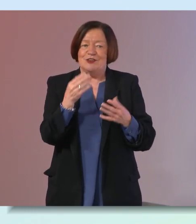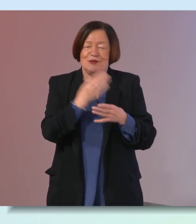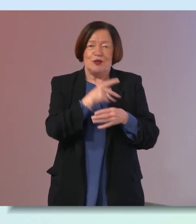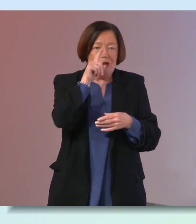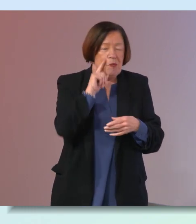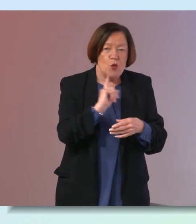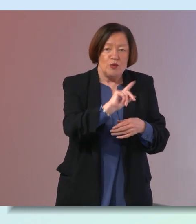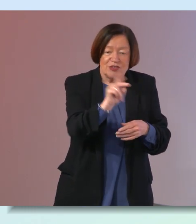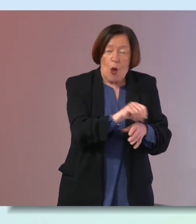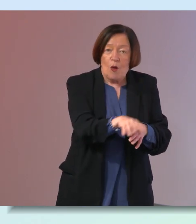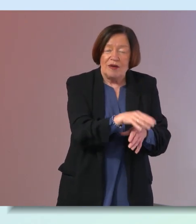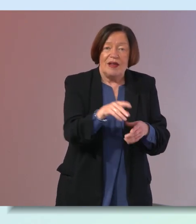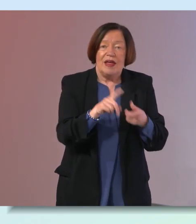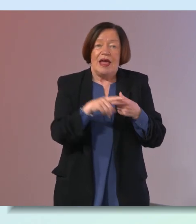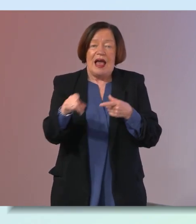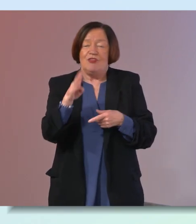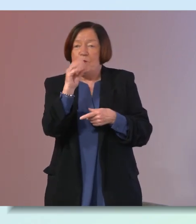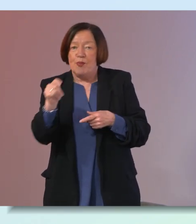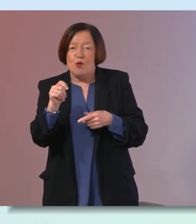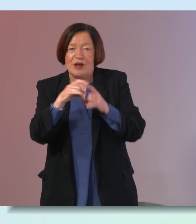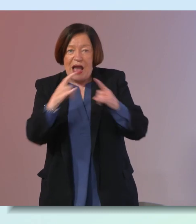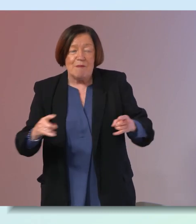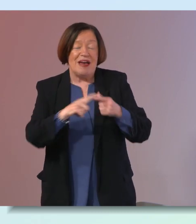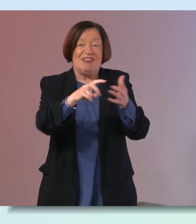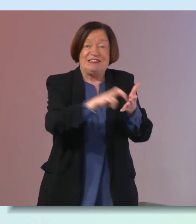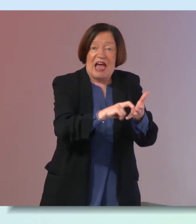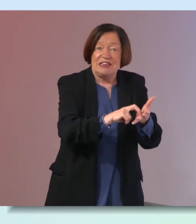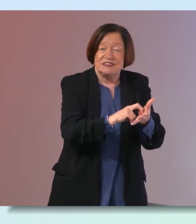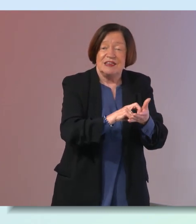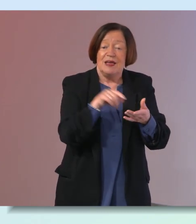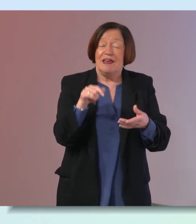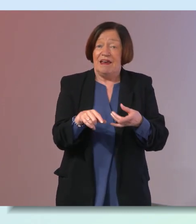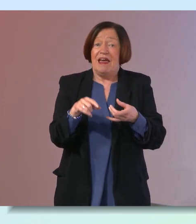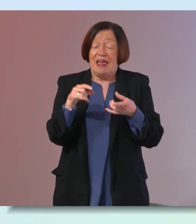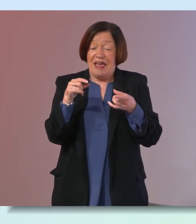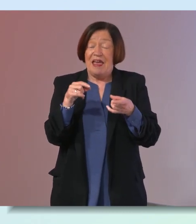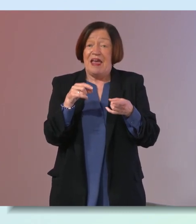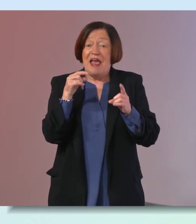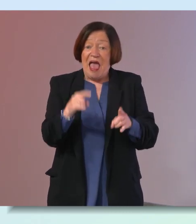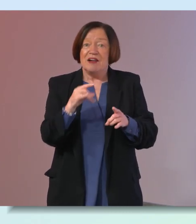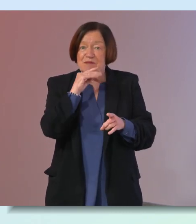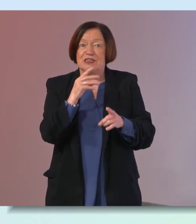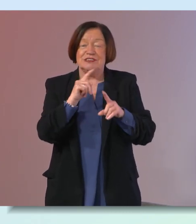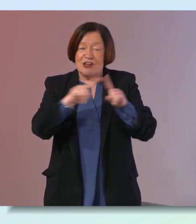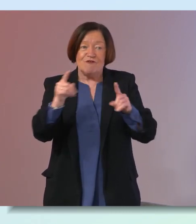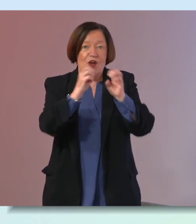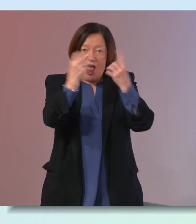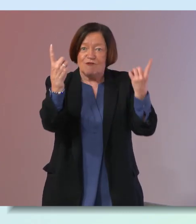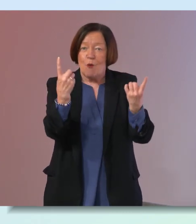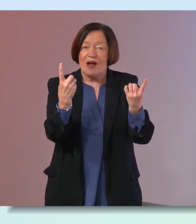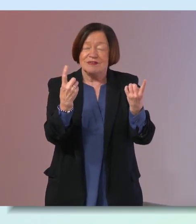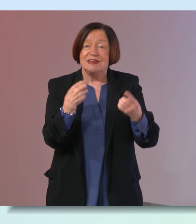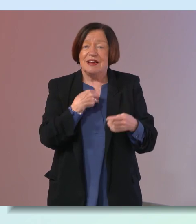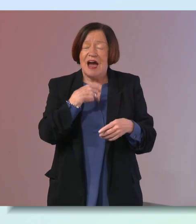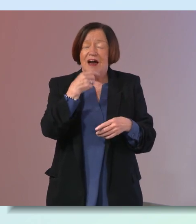zones and the the boot camp and the dancing and all that that health actually means something very different for everybody so i